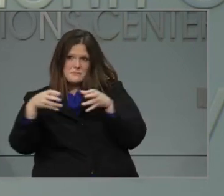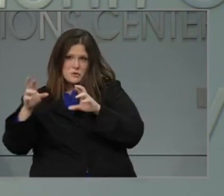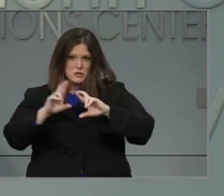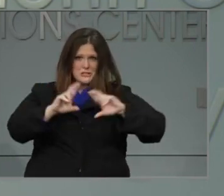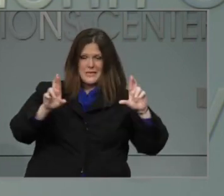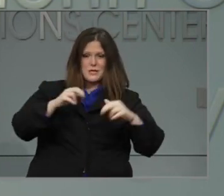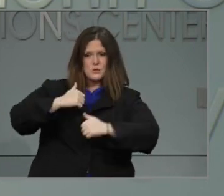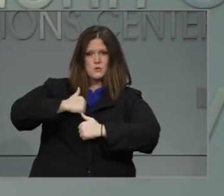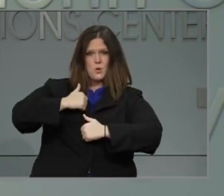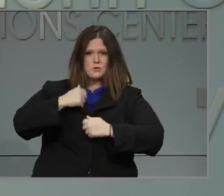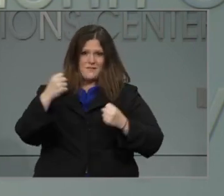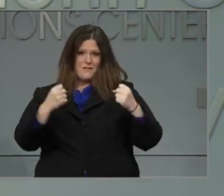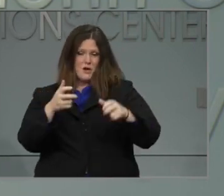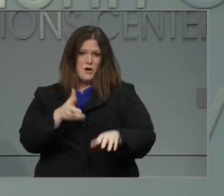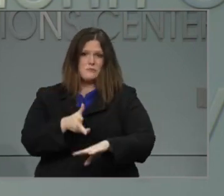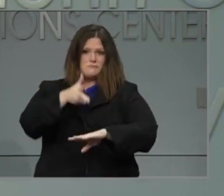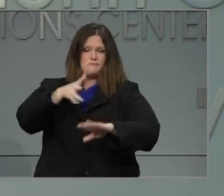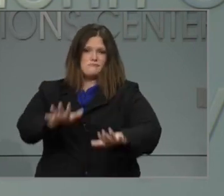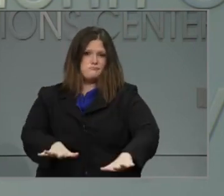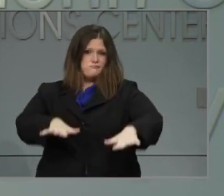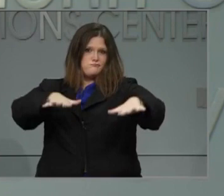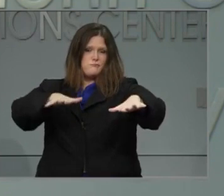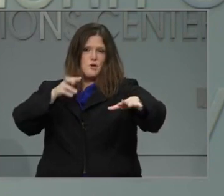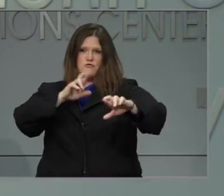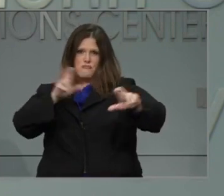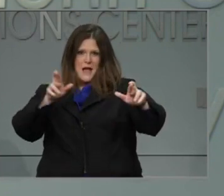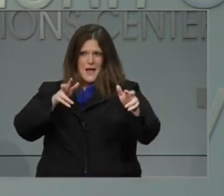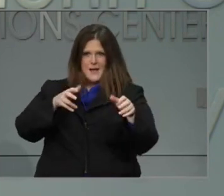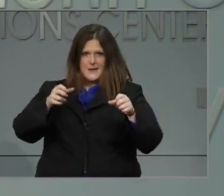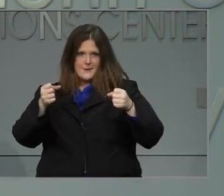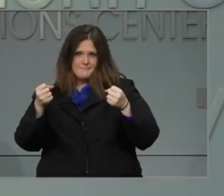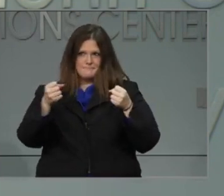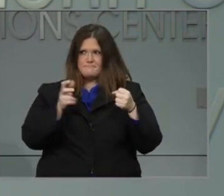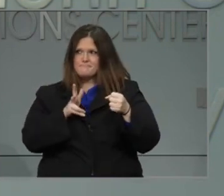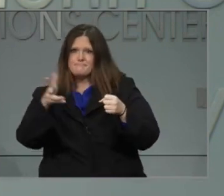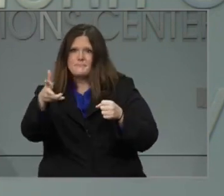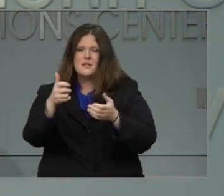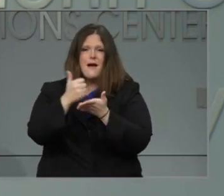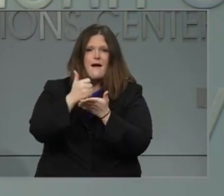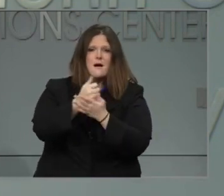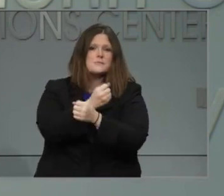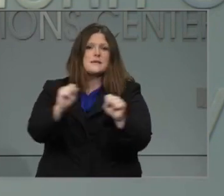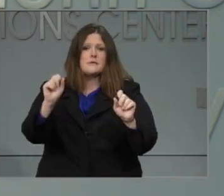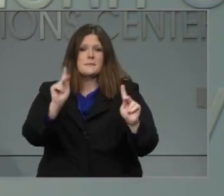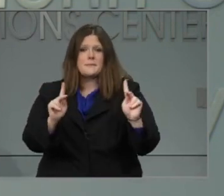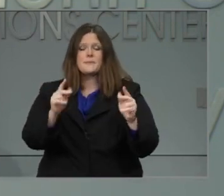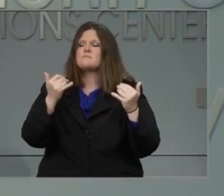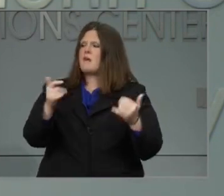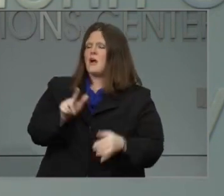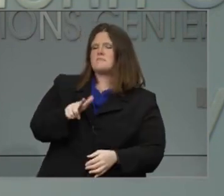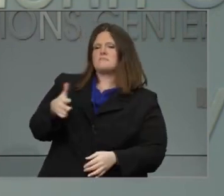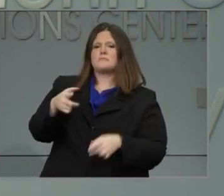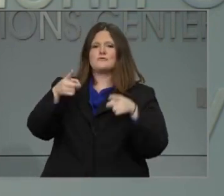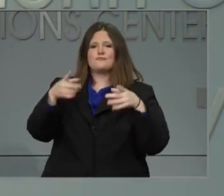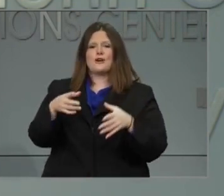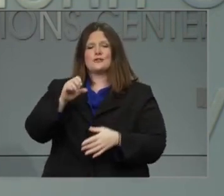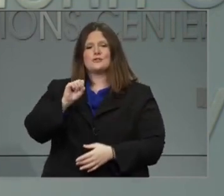vehicles in case rescues are needed. Director Sprayberry, I'll turn it over to you to share more information.